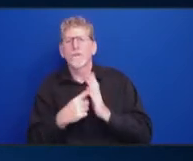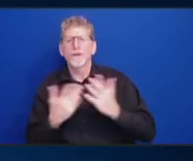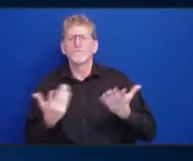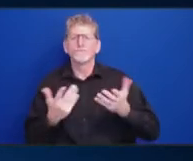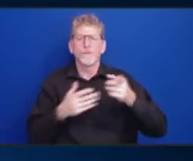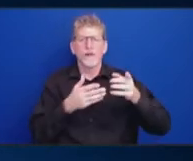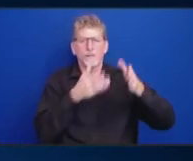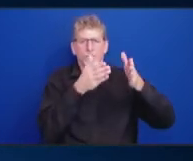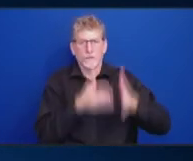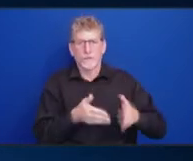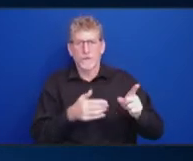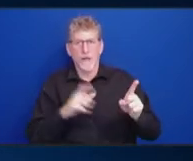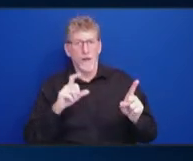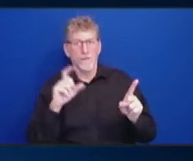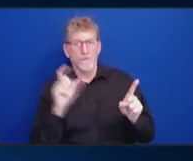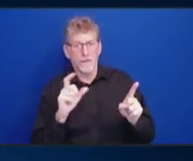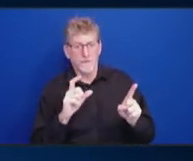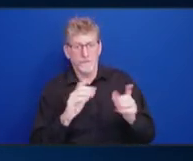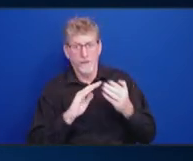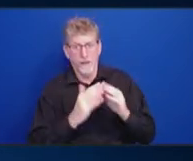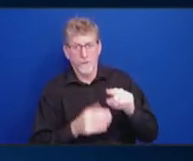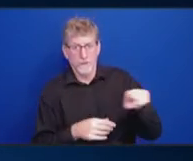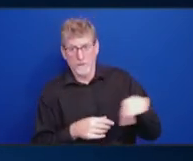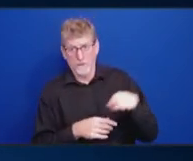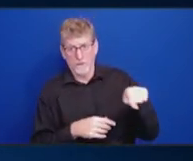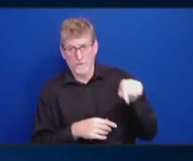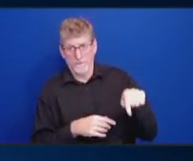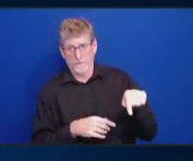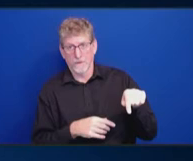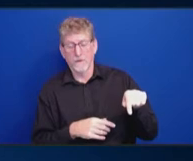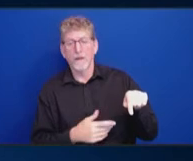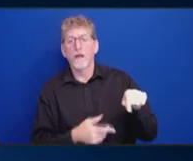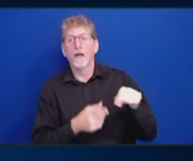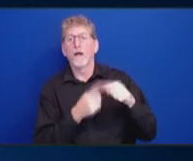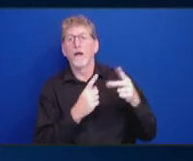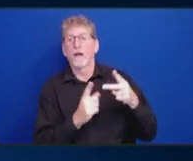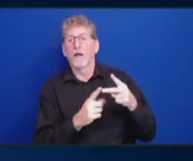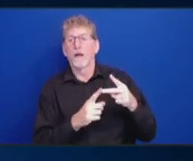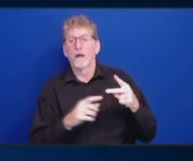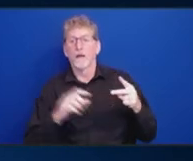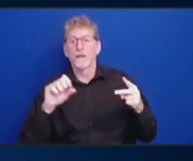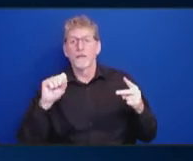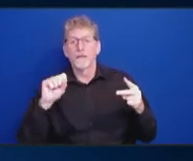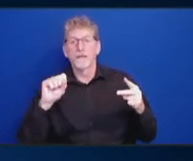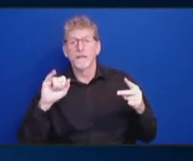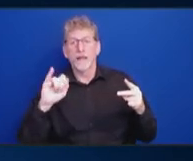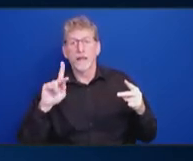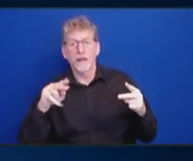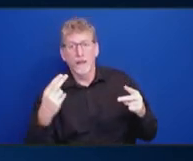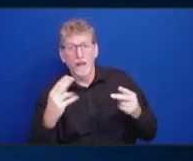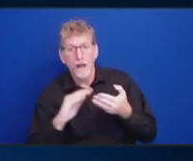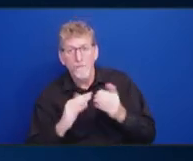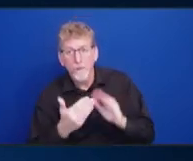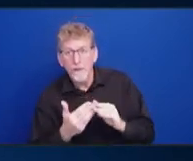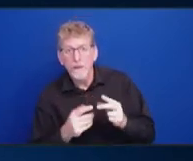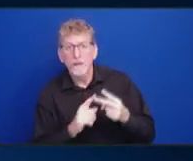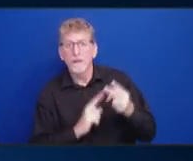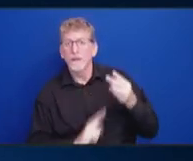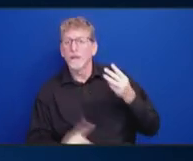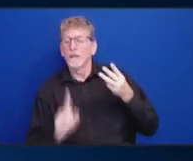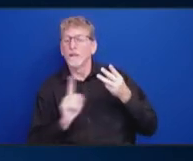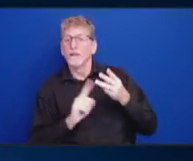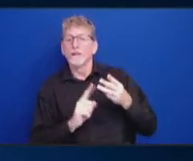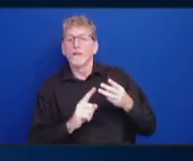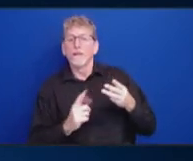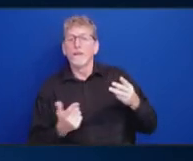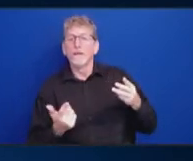And it would be great to hear more about, for example, like, it was wonderful to hear from Kristen what the Civil Rights Division is doing to address